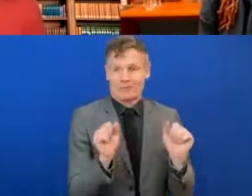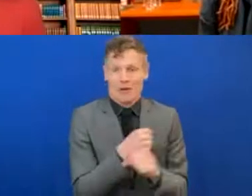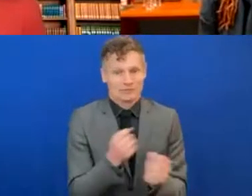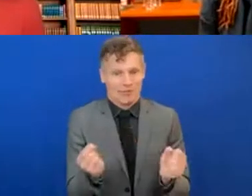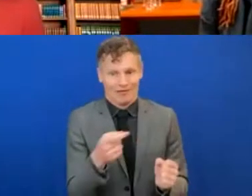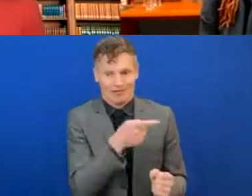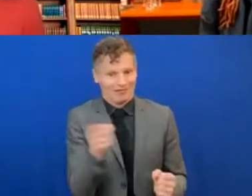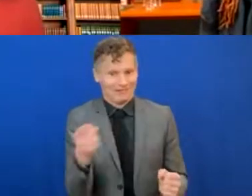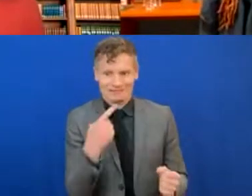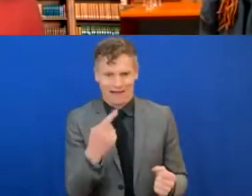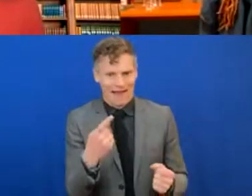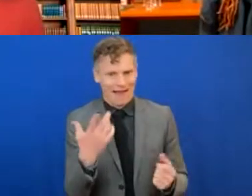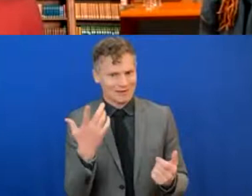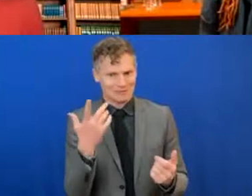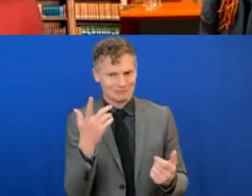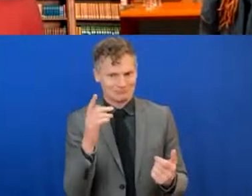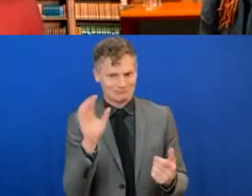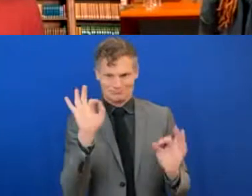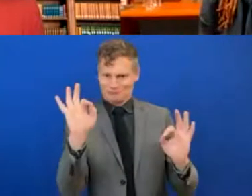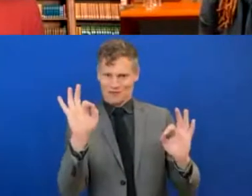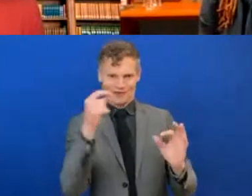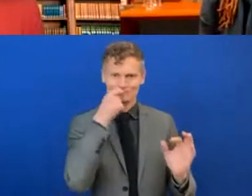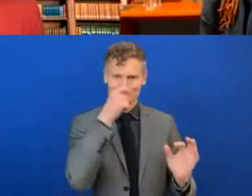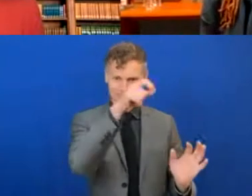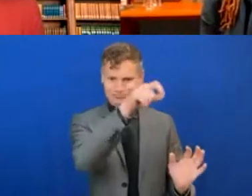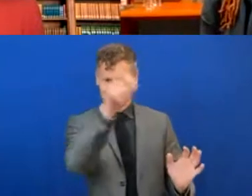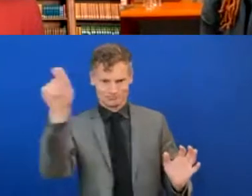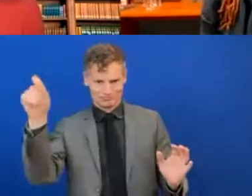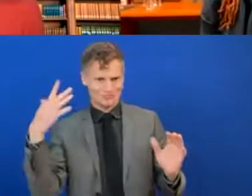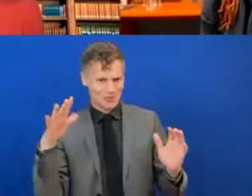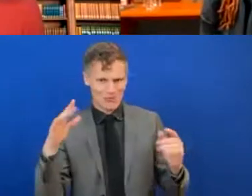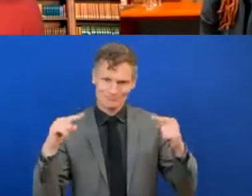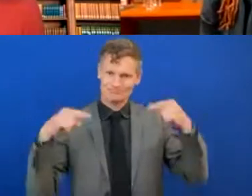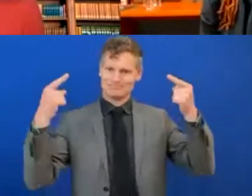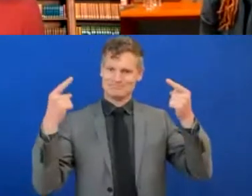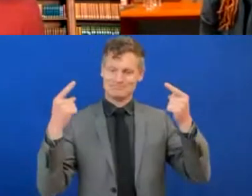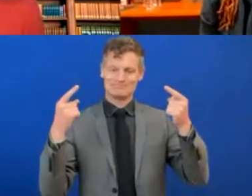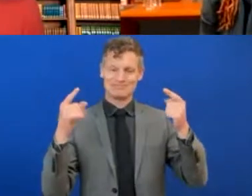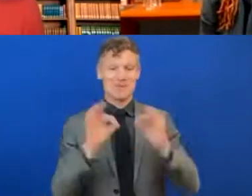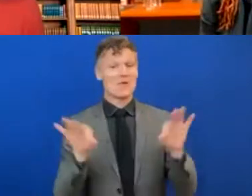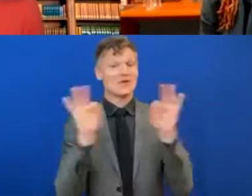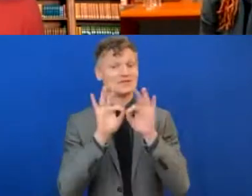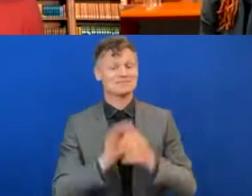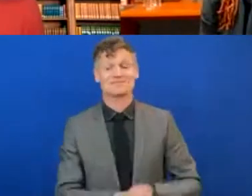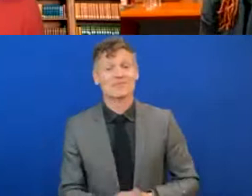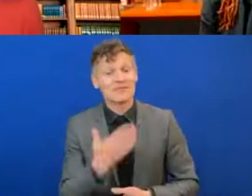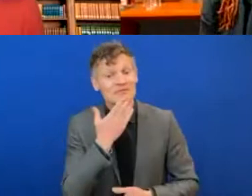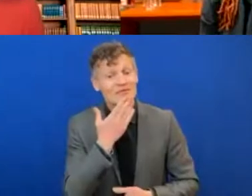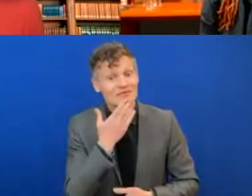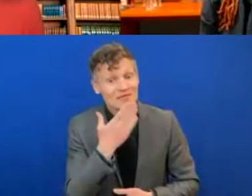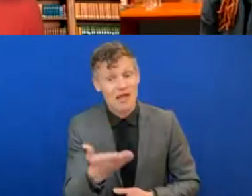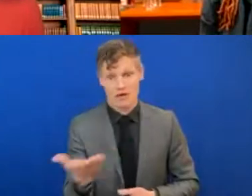such important points. Thank you so much for giving us so much evidence